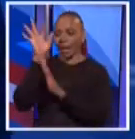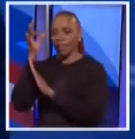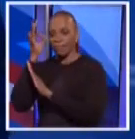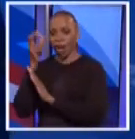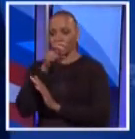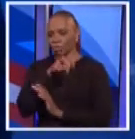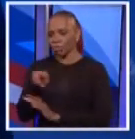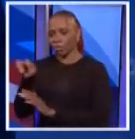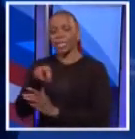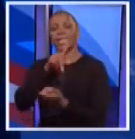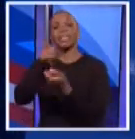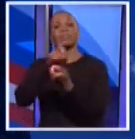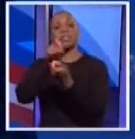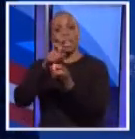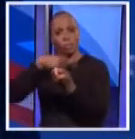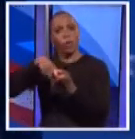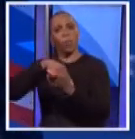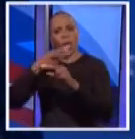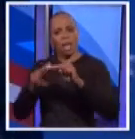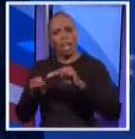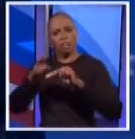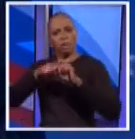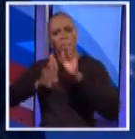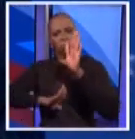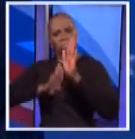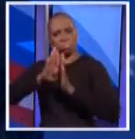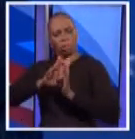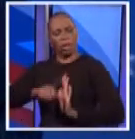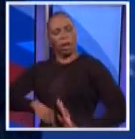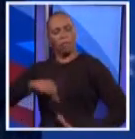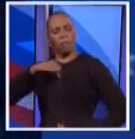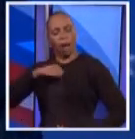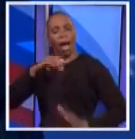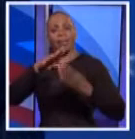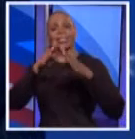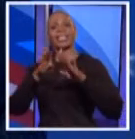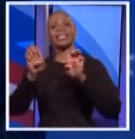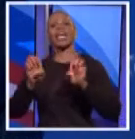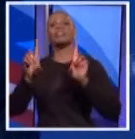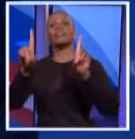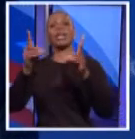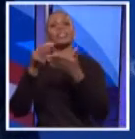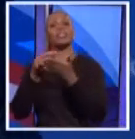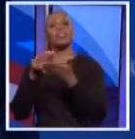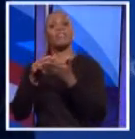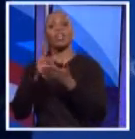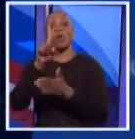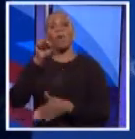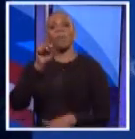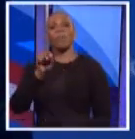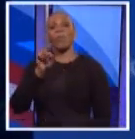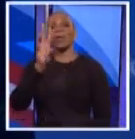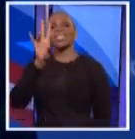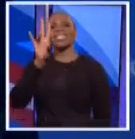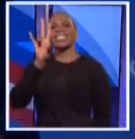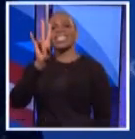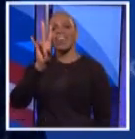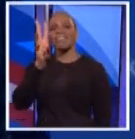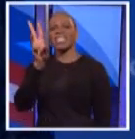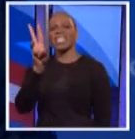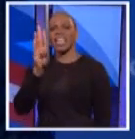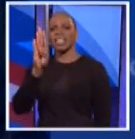In particular, would say that we increased, and I'm very proud of this, we increased the city's education funding by $1.76 billion.